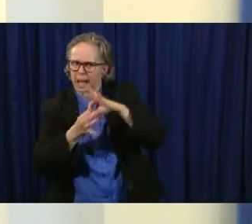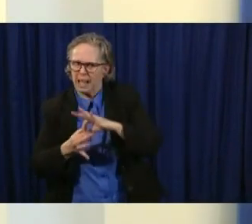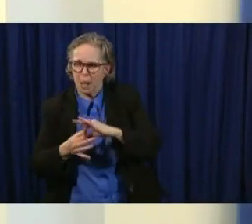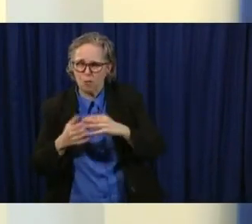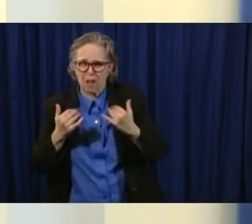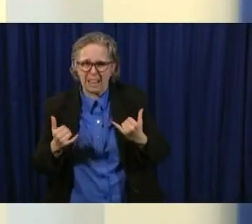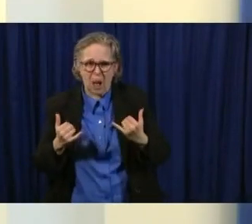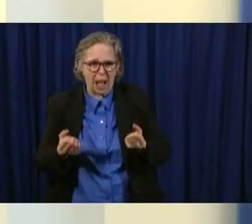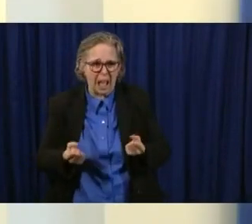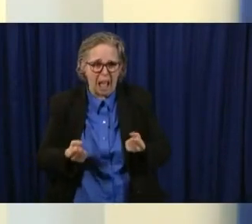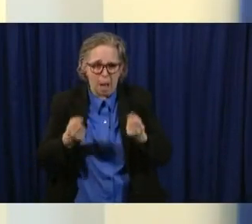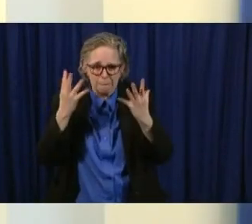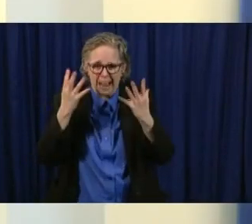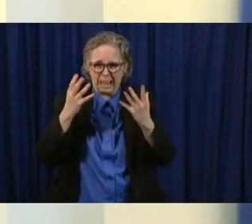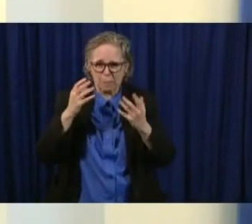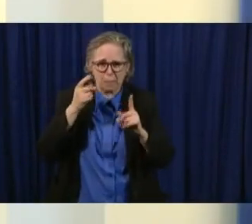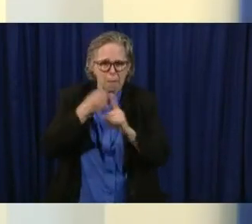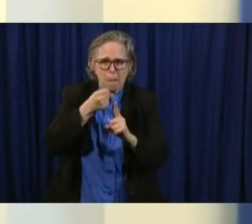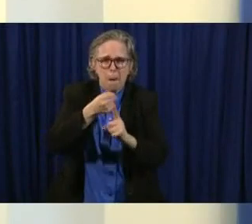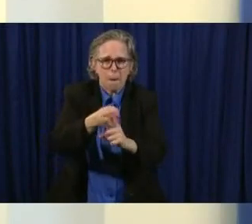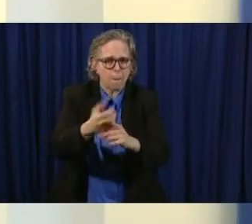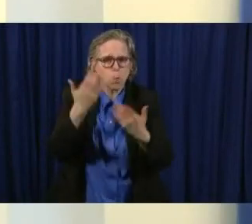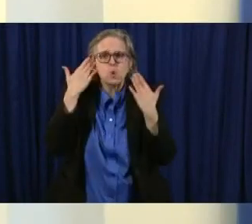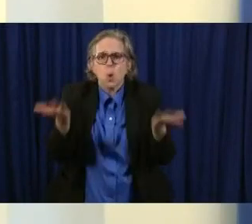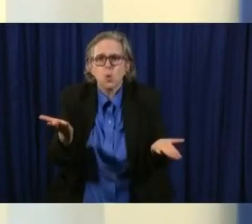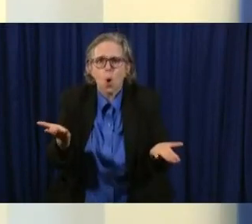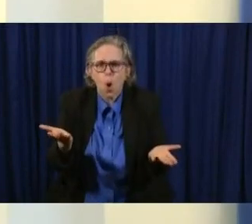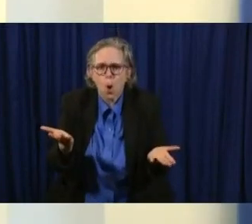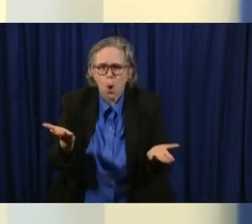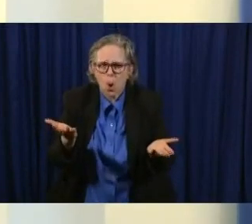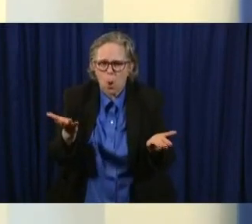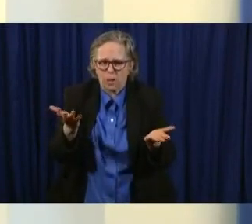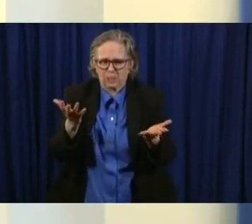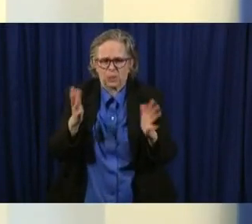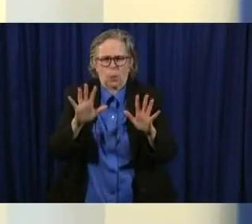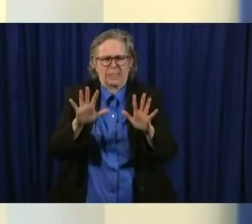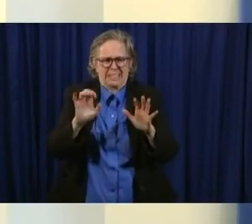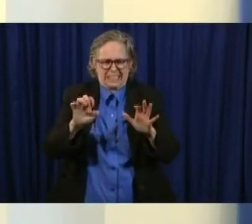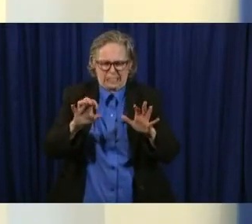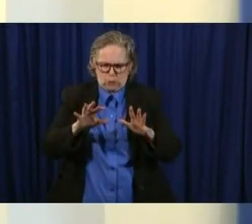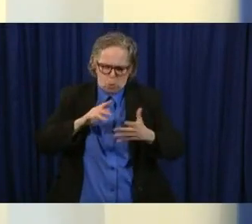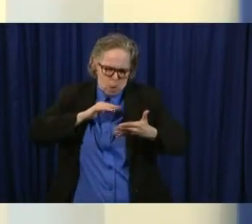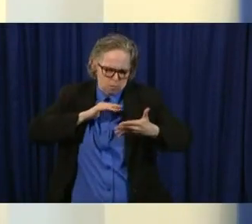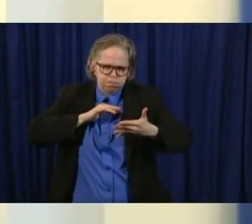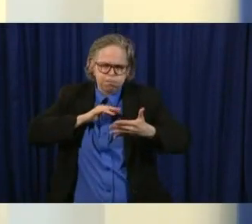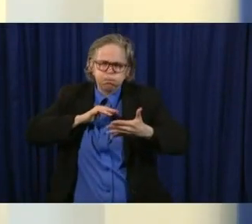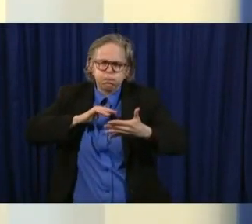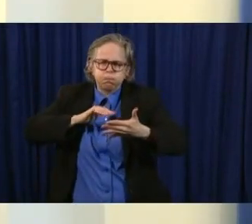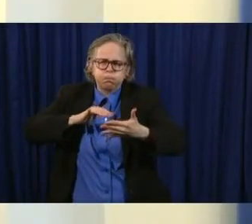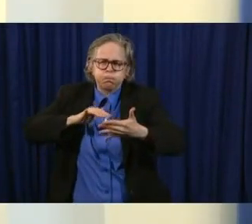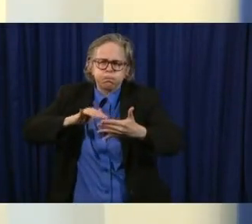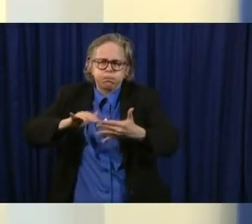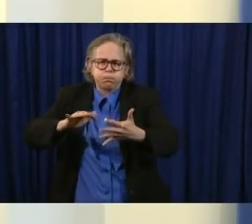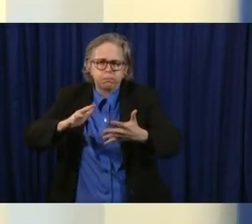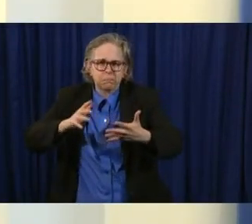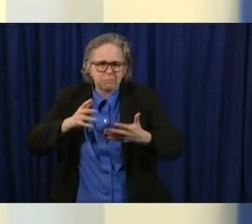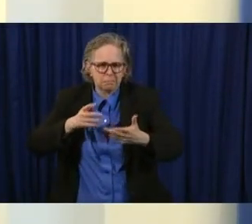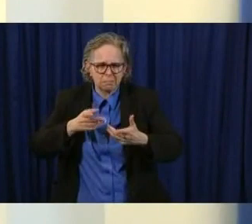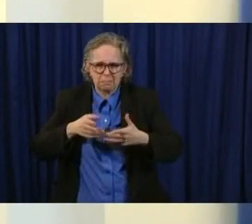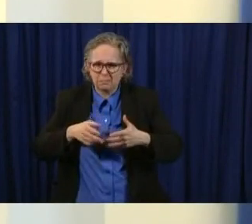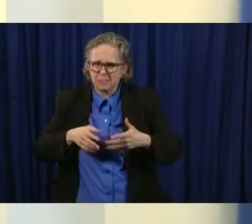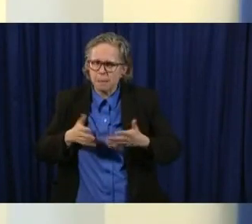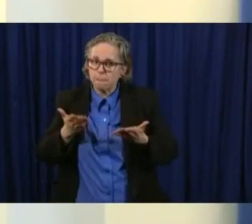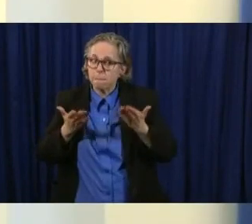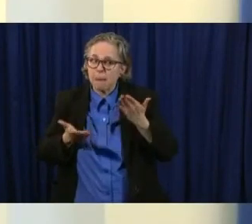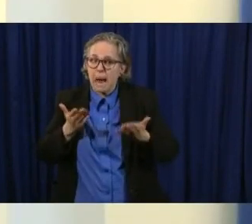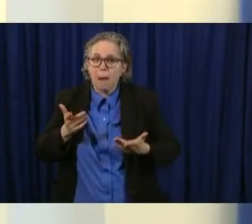we have or what's really going on at the local level but we're going to try hard to study it because i think there is a time in the future where